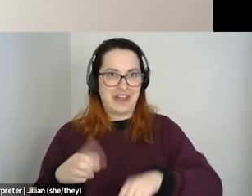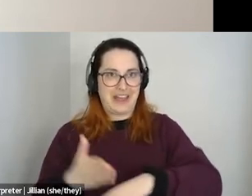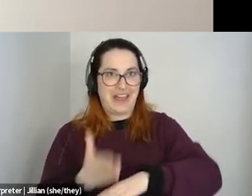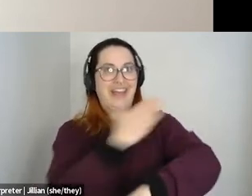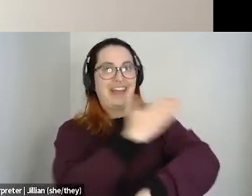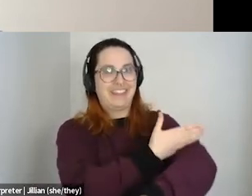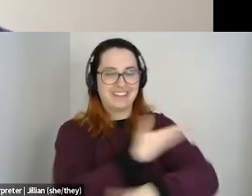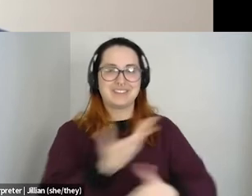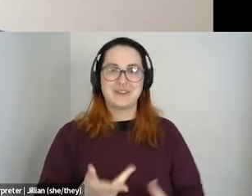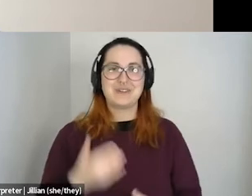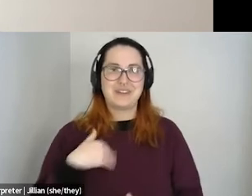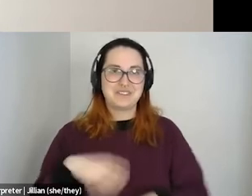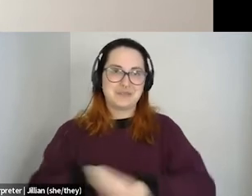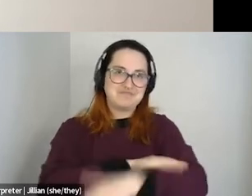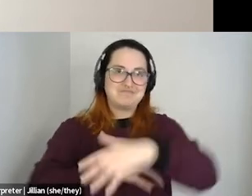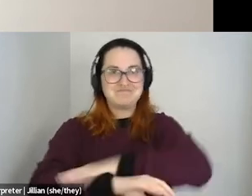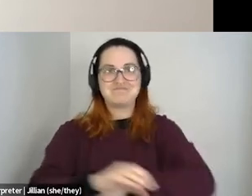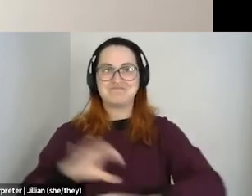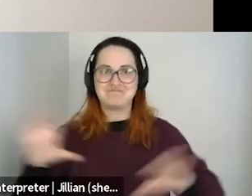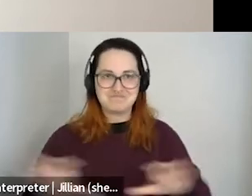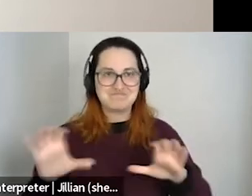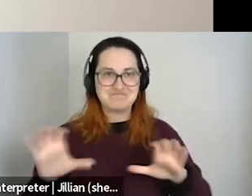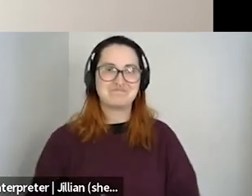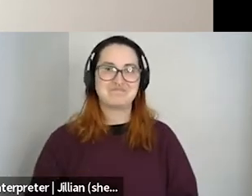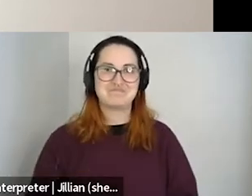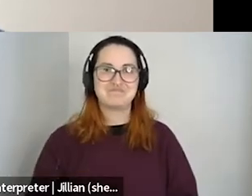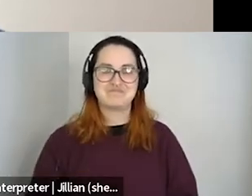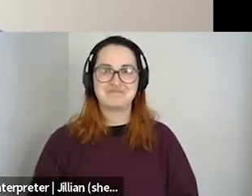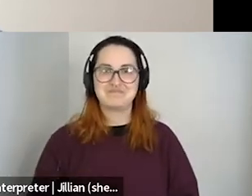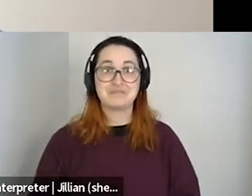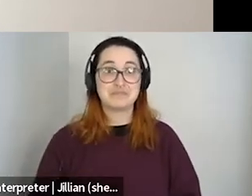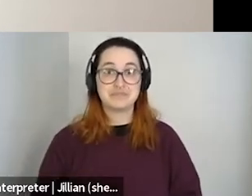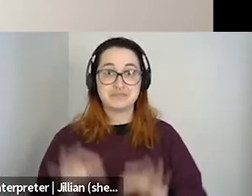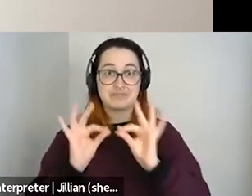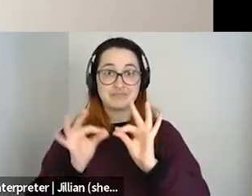guess that's my bottom line. Uh, yeah, I'll leave it there, but Caitlin jump in.